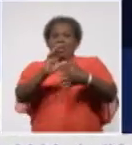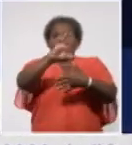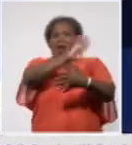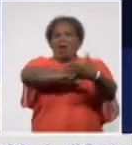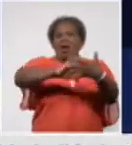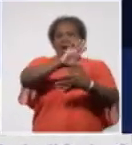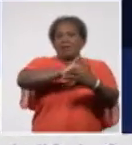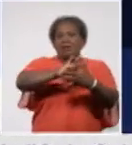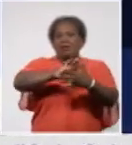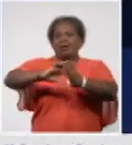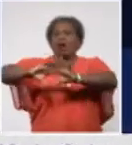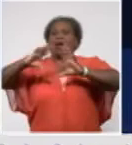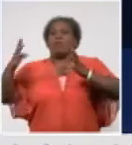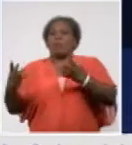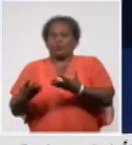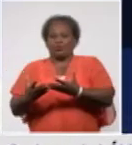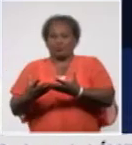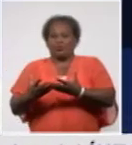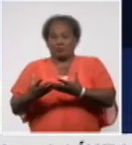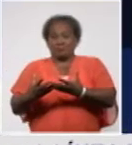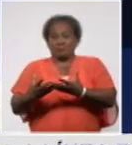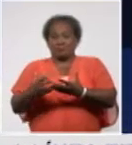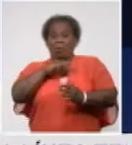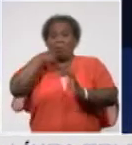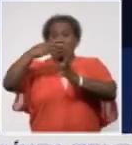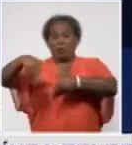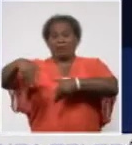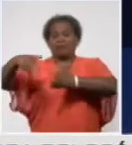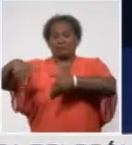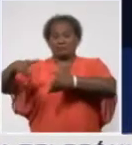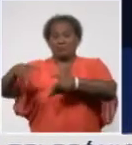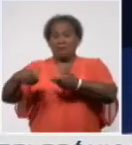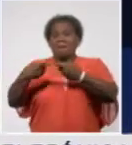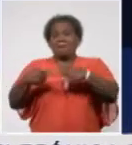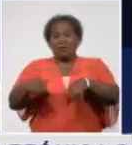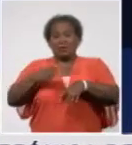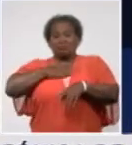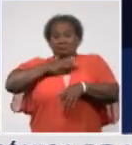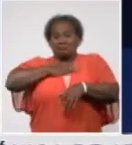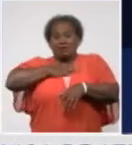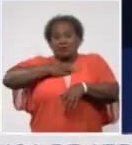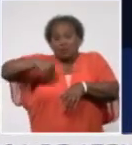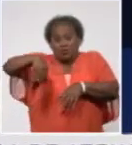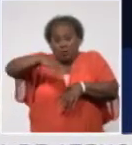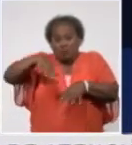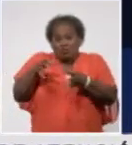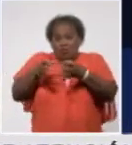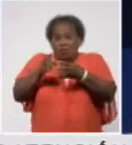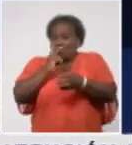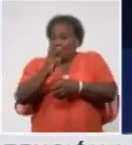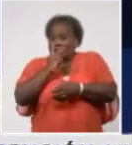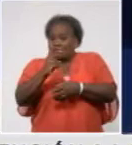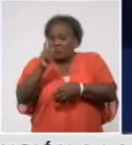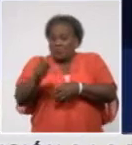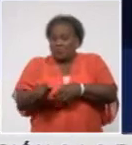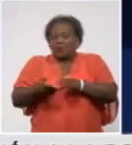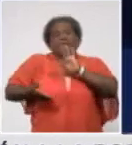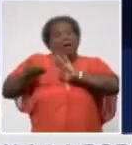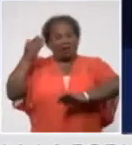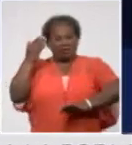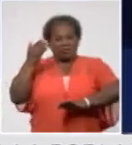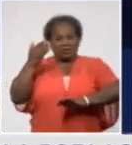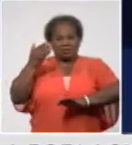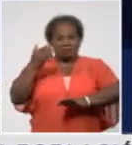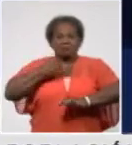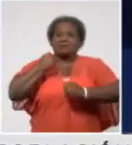the island remains at 104, with a mortality rate of 2.28%,